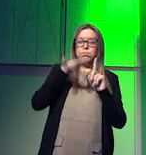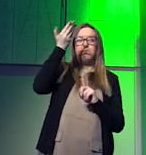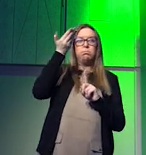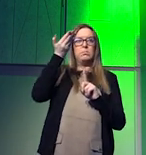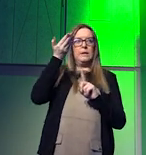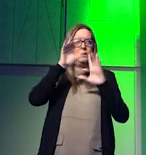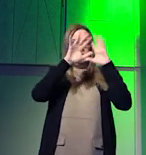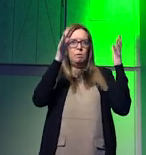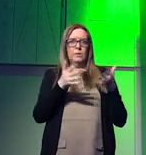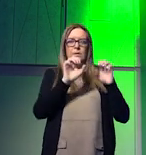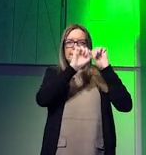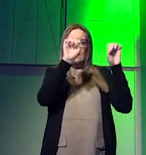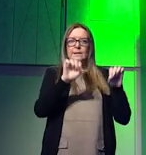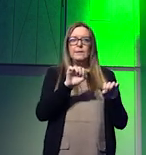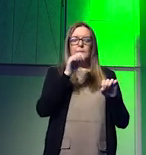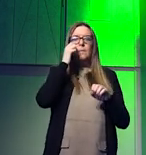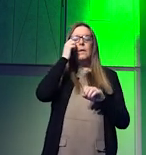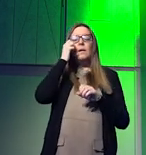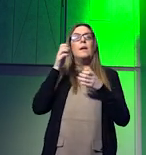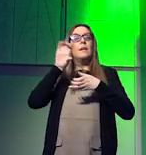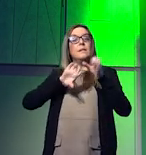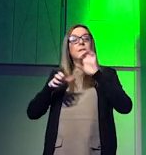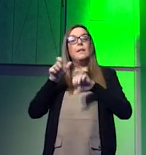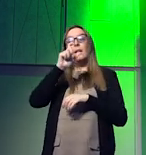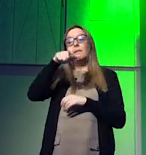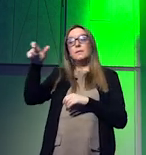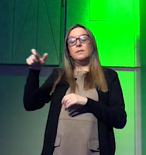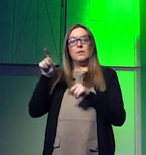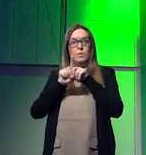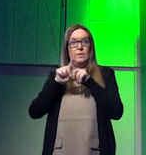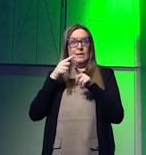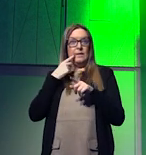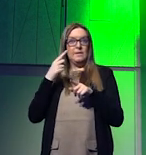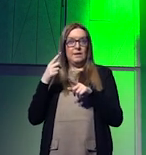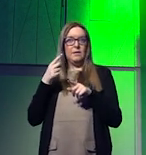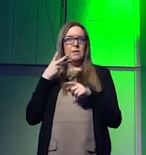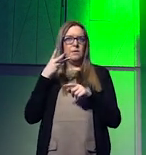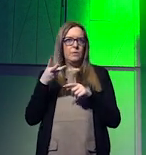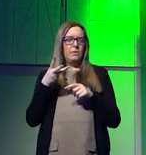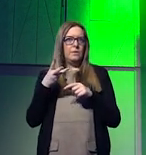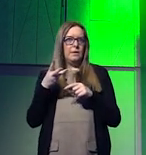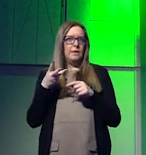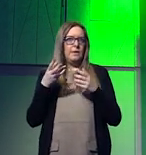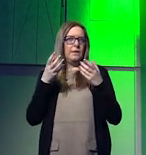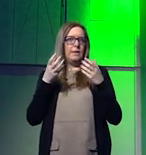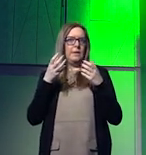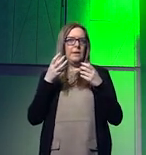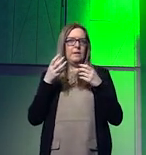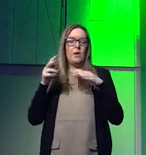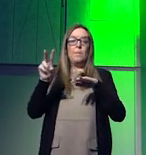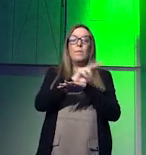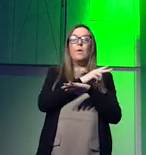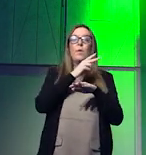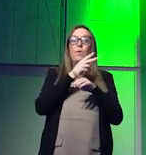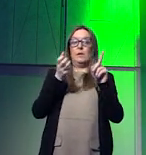global system scientists also tell us that it is very likely that we will actually cross the 1.5 degree